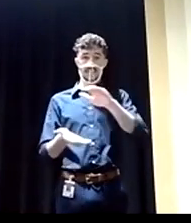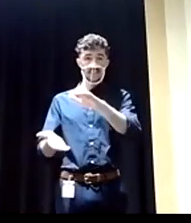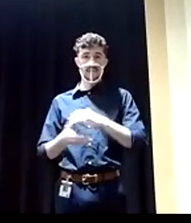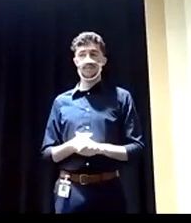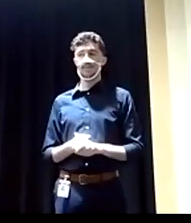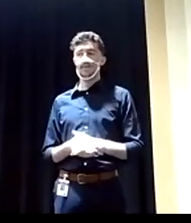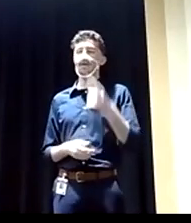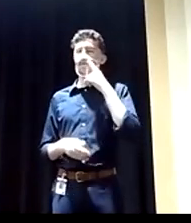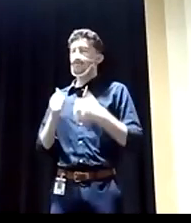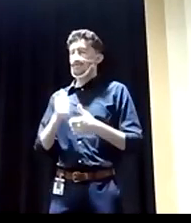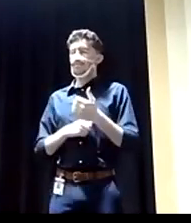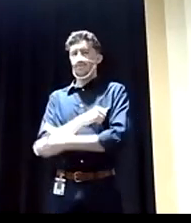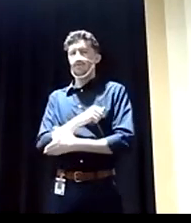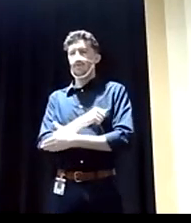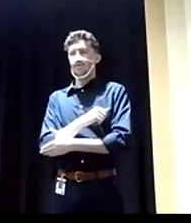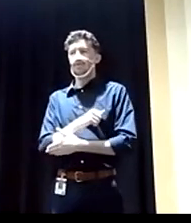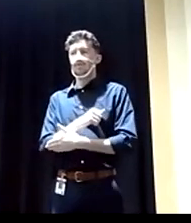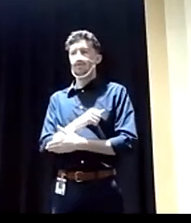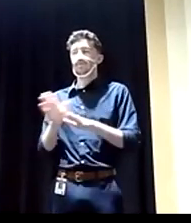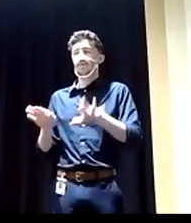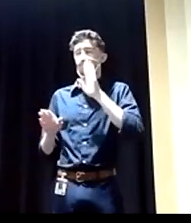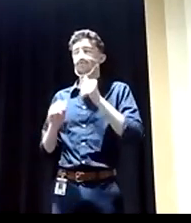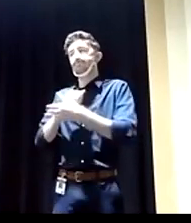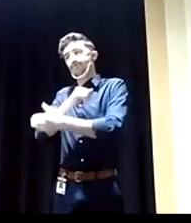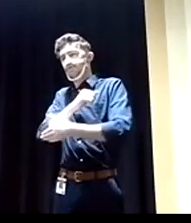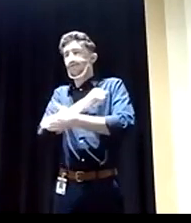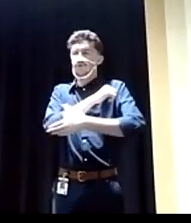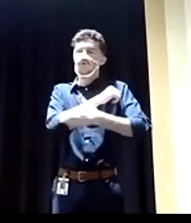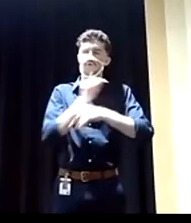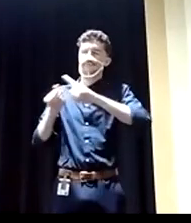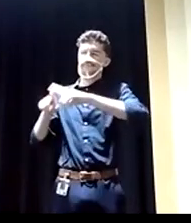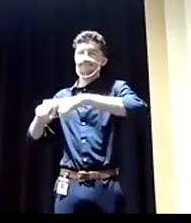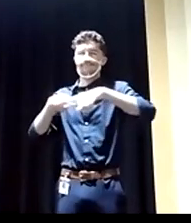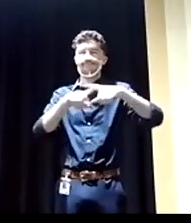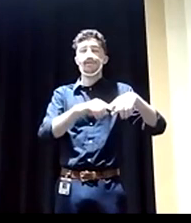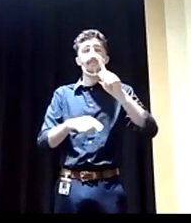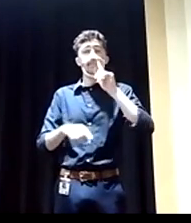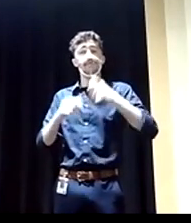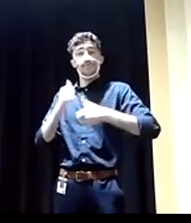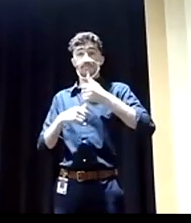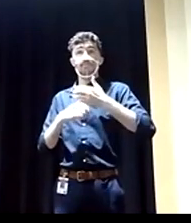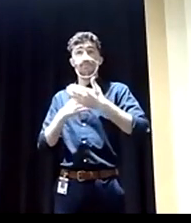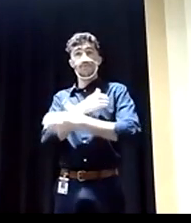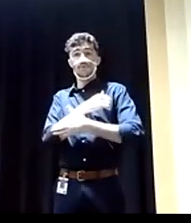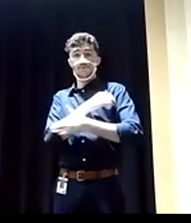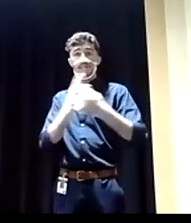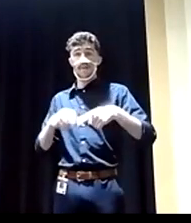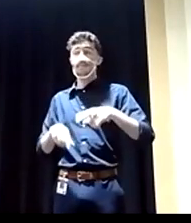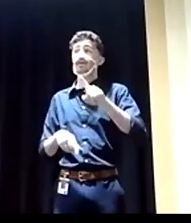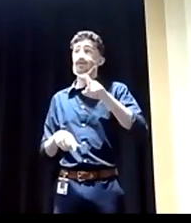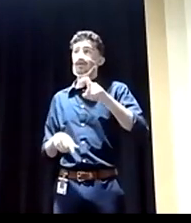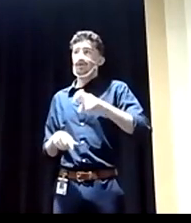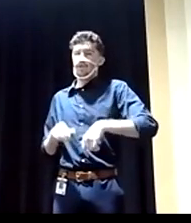For most countries, it's country-by-country basis, but for most countries we should at least maintain it,